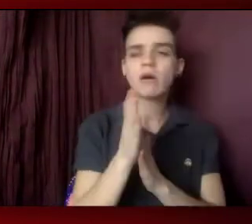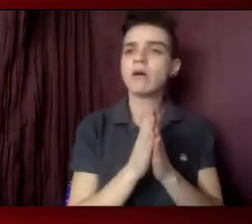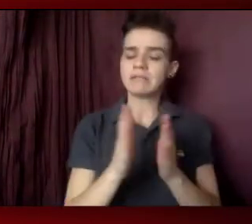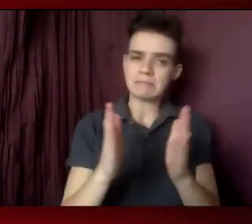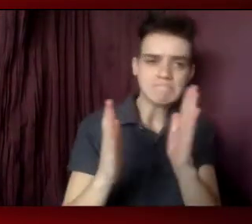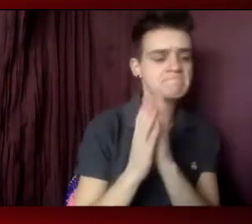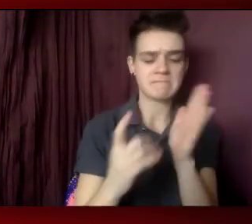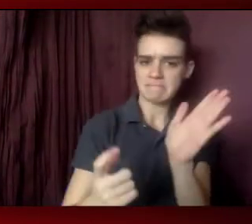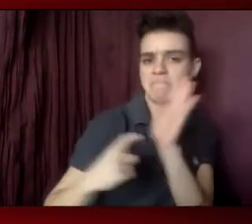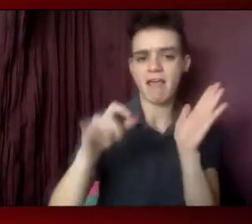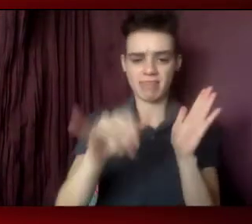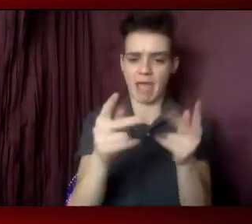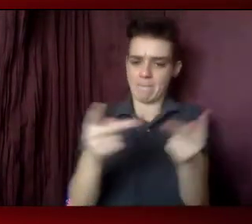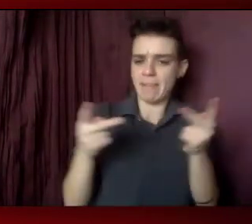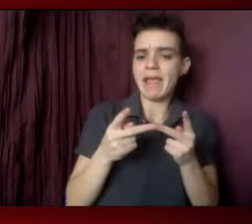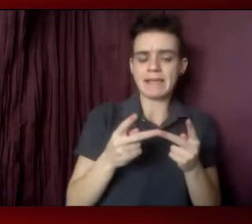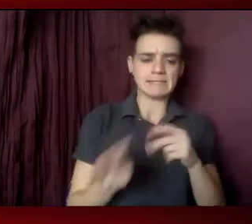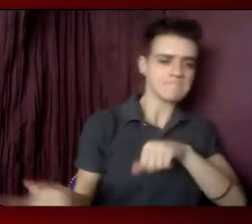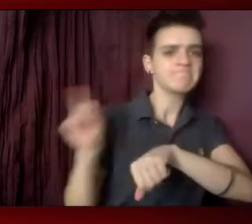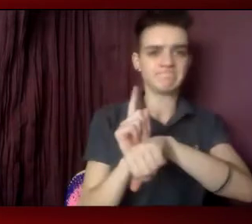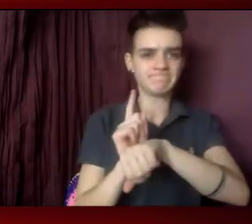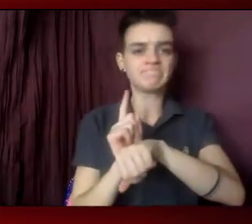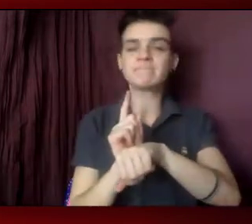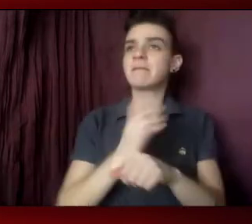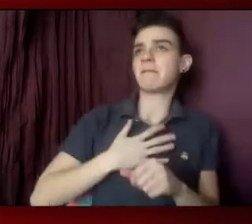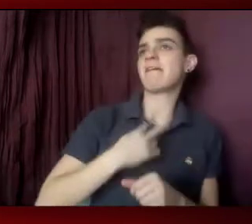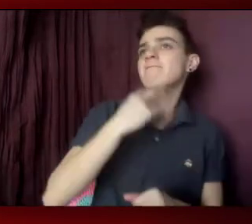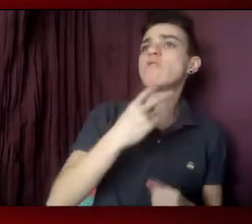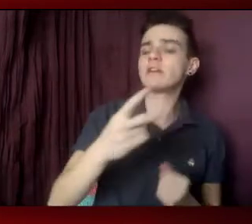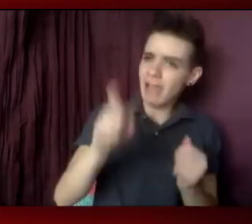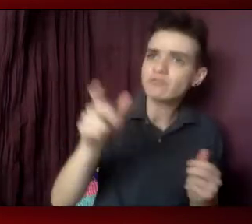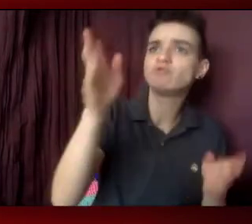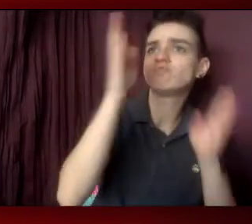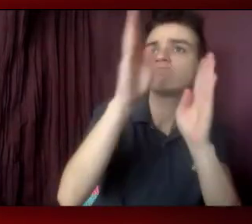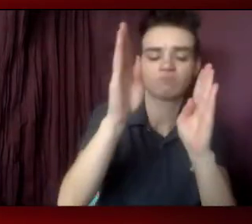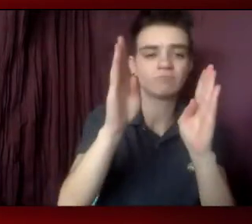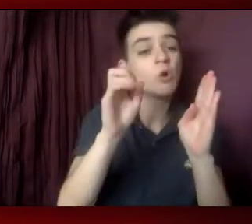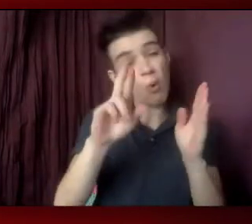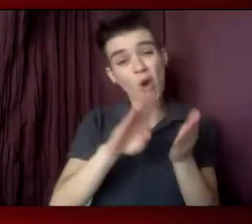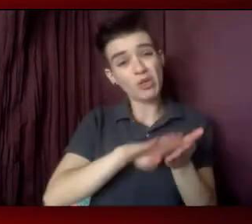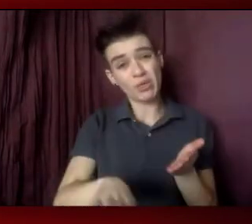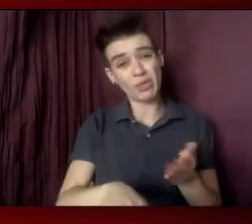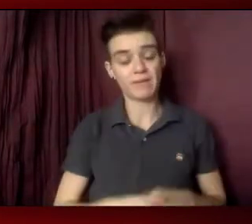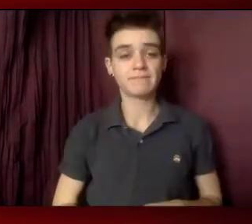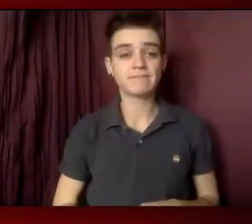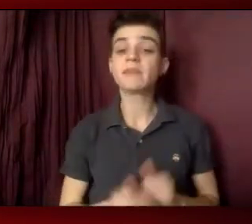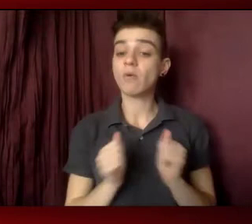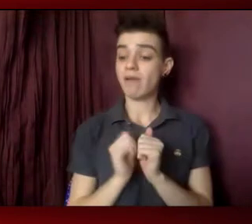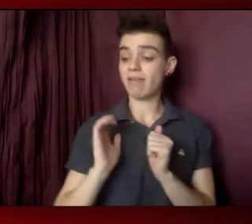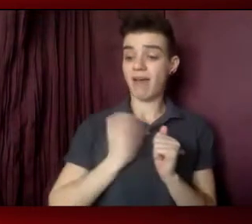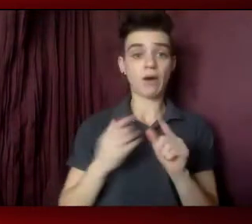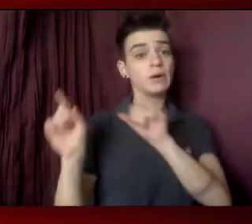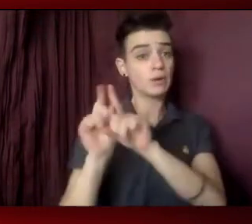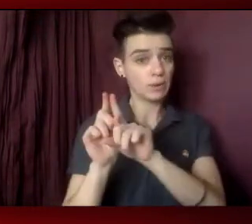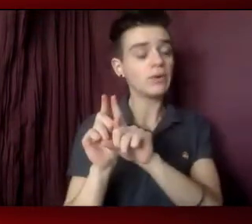and let our voices be heard or we will be forgotten. Together with our allies, we must